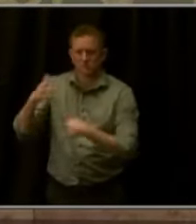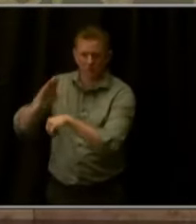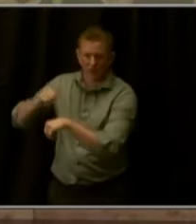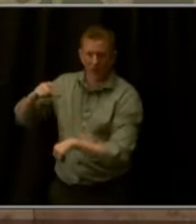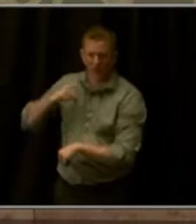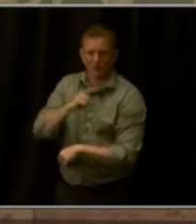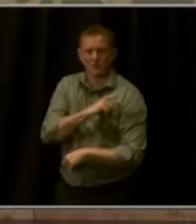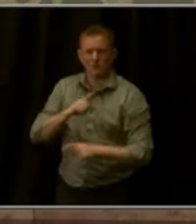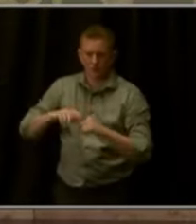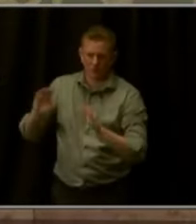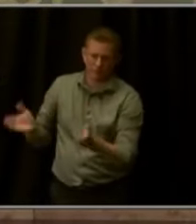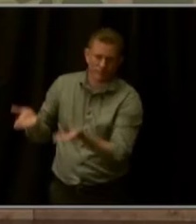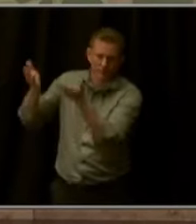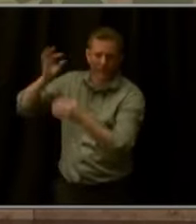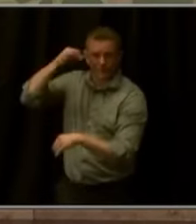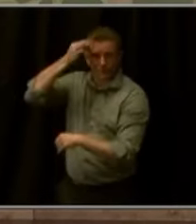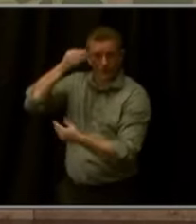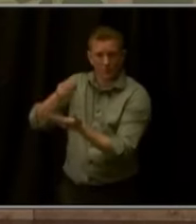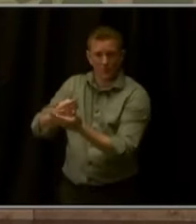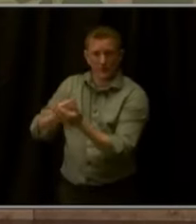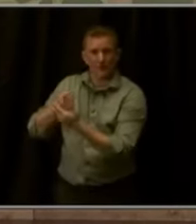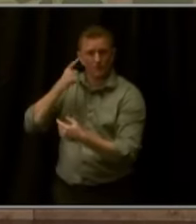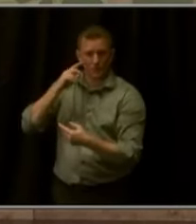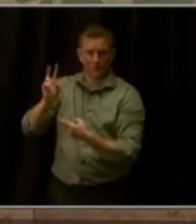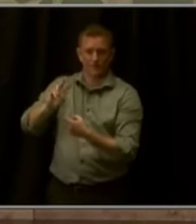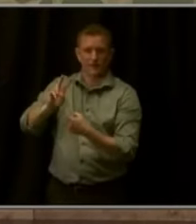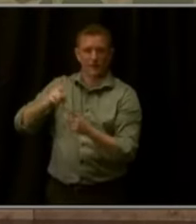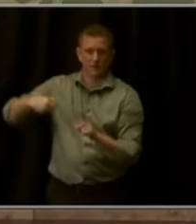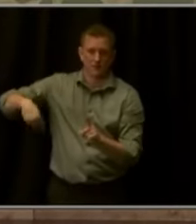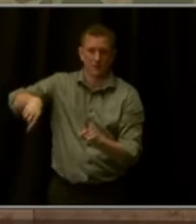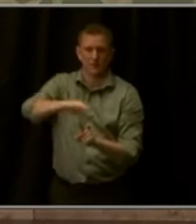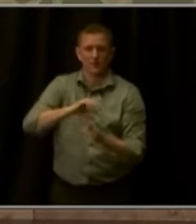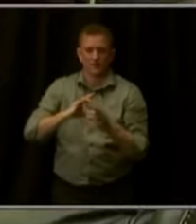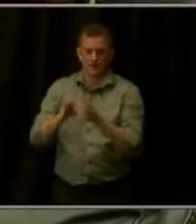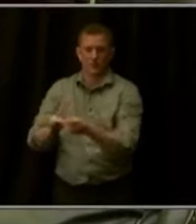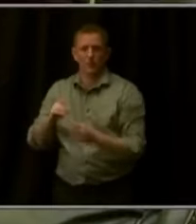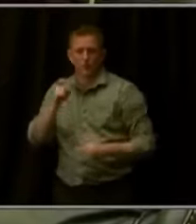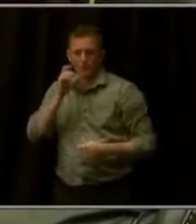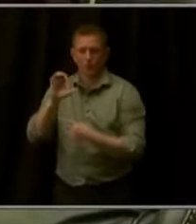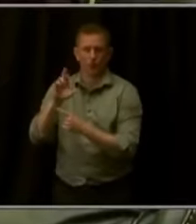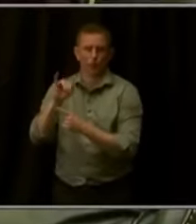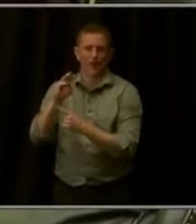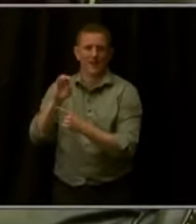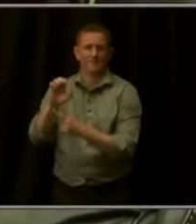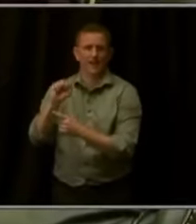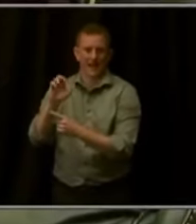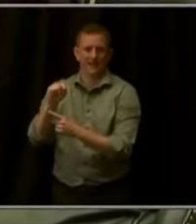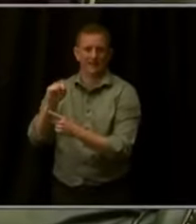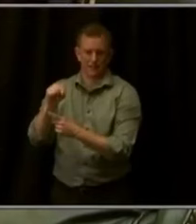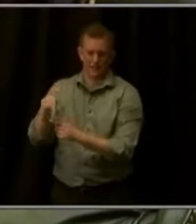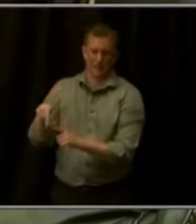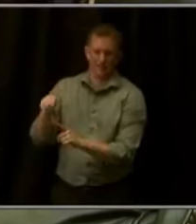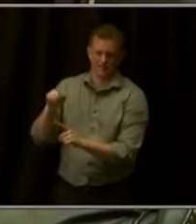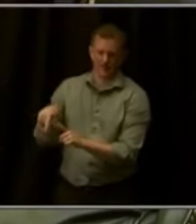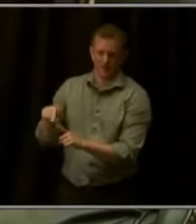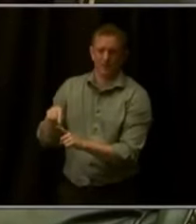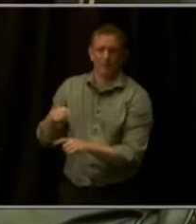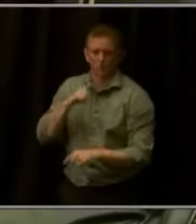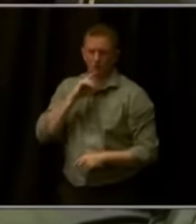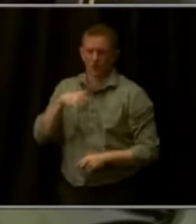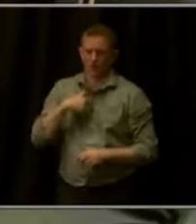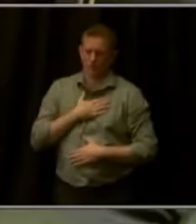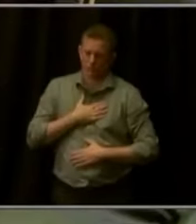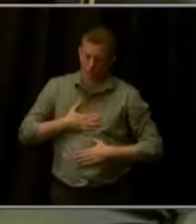victims through a fix to the Victims of Crime Act. And I especially admire and appreciate Majority Leader Duran's continued